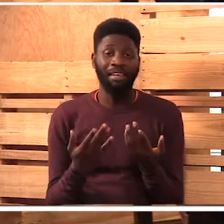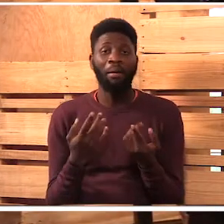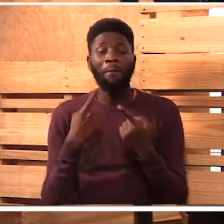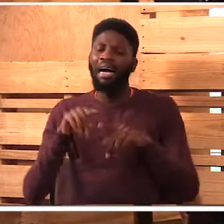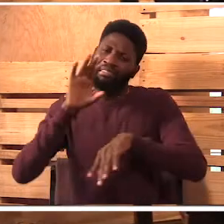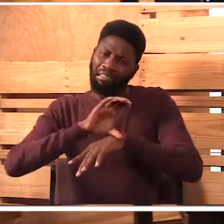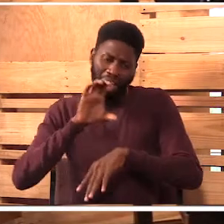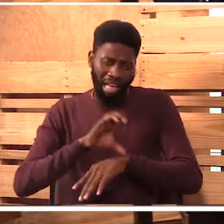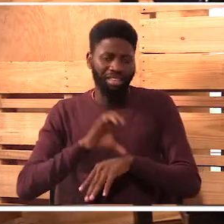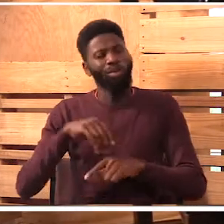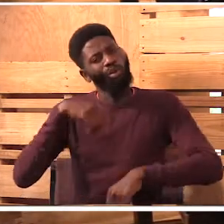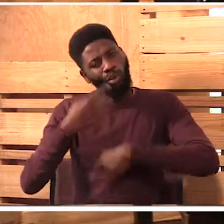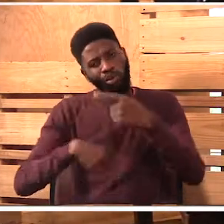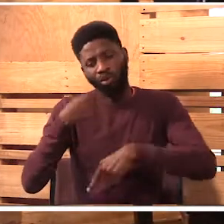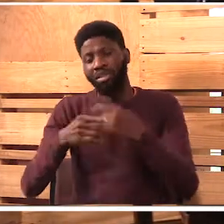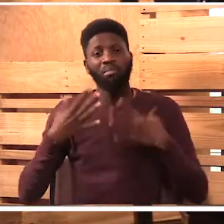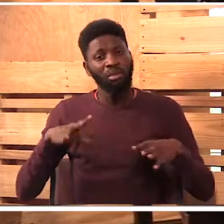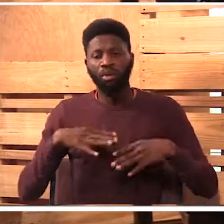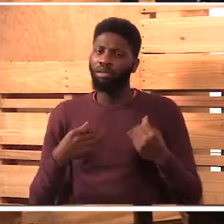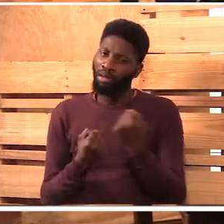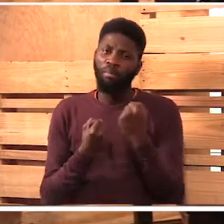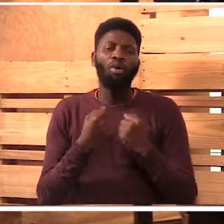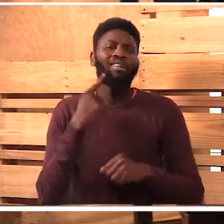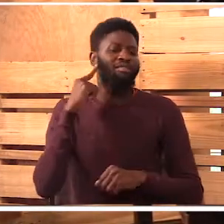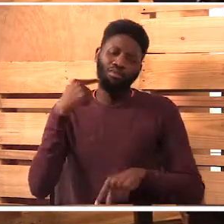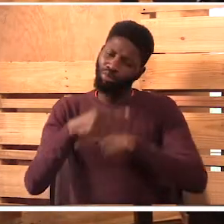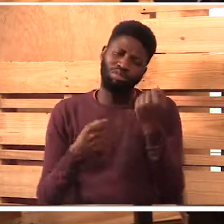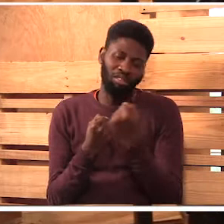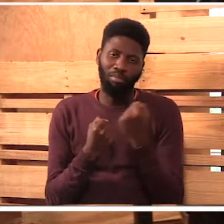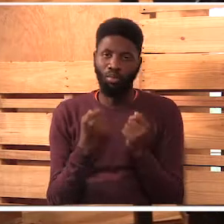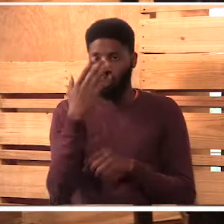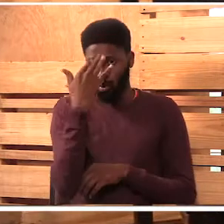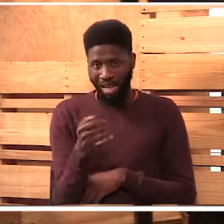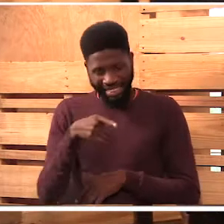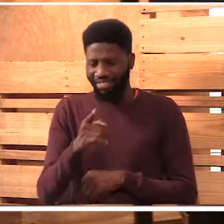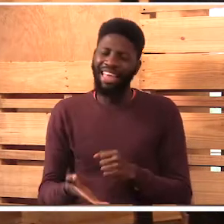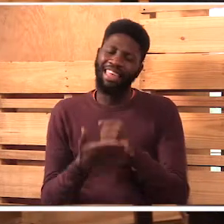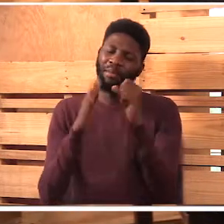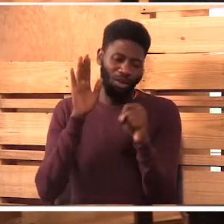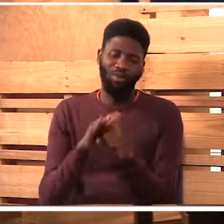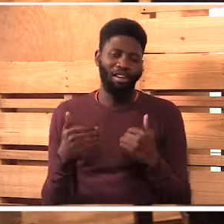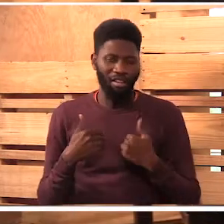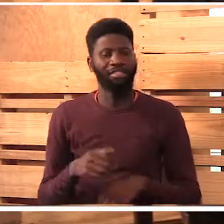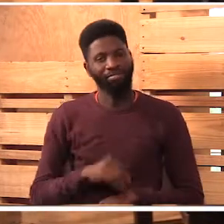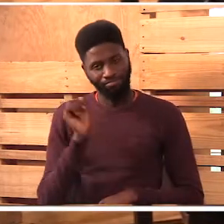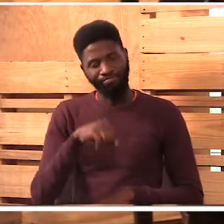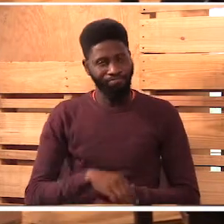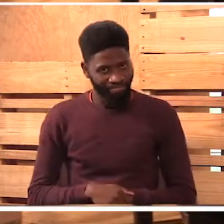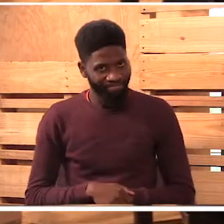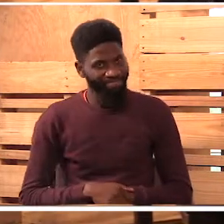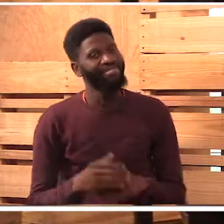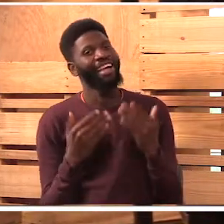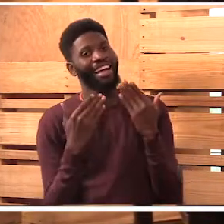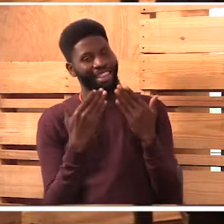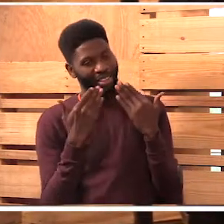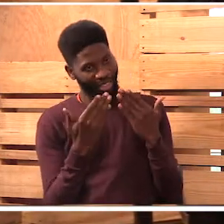church waendele, weng wanyan shikilia wa watu waendele kuwa shikilia, because you are of great help. Yes. Thank you. Thank